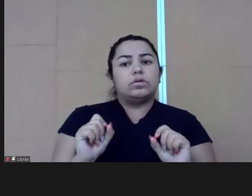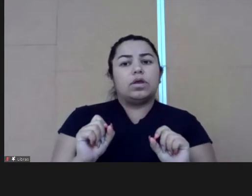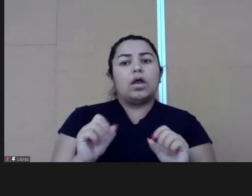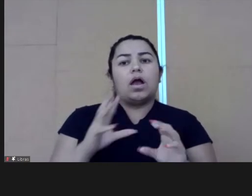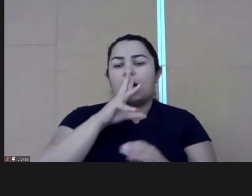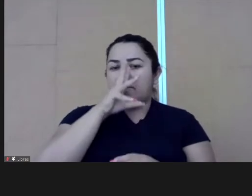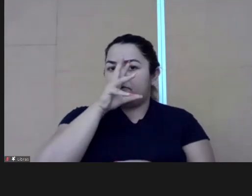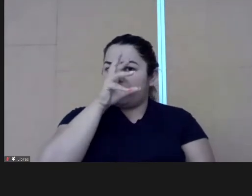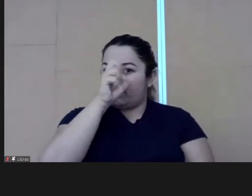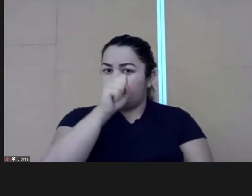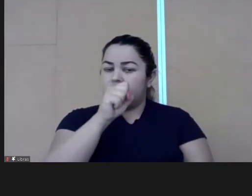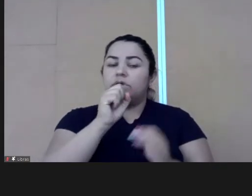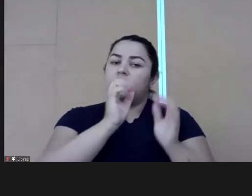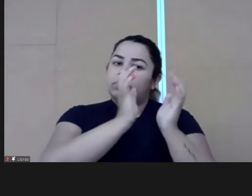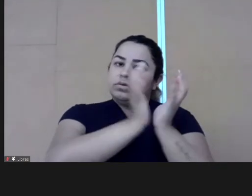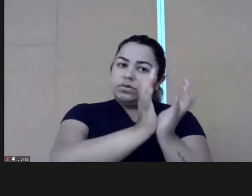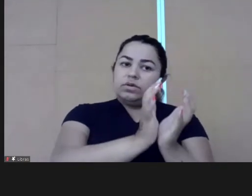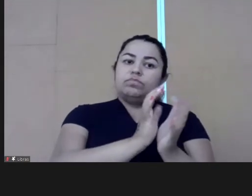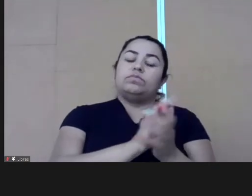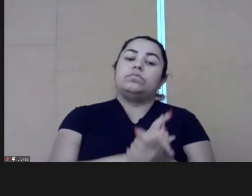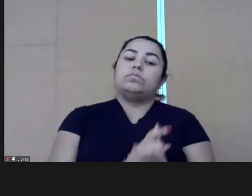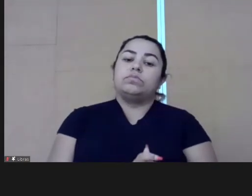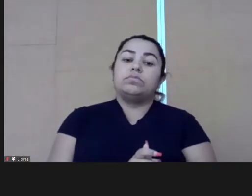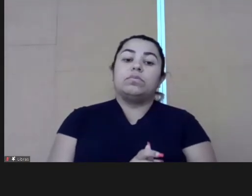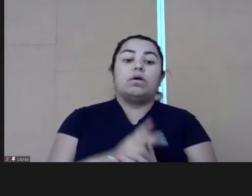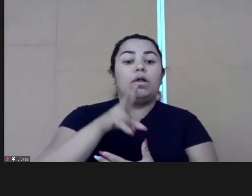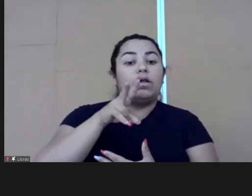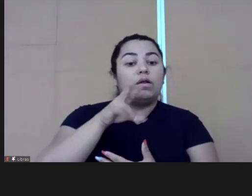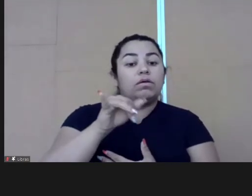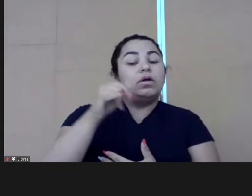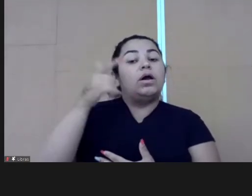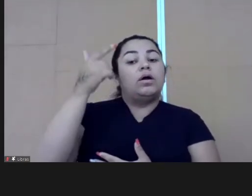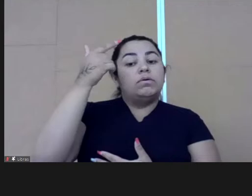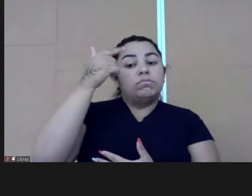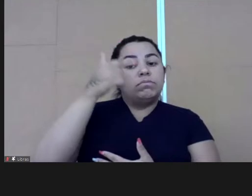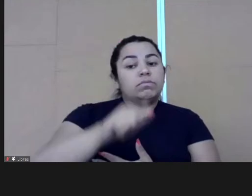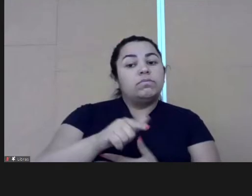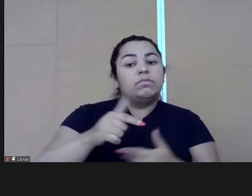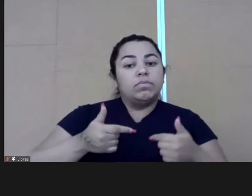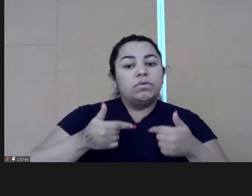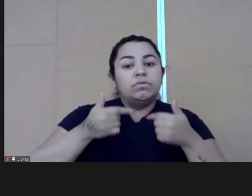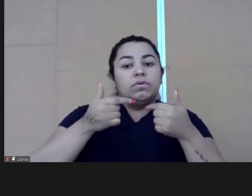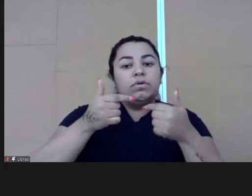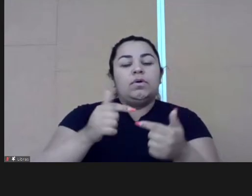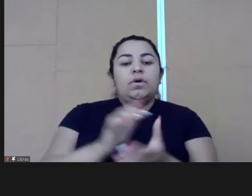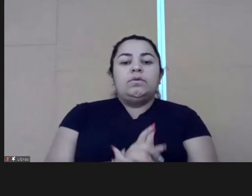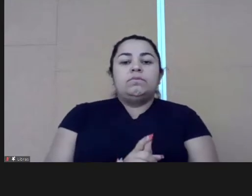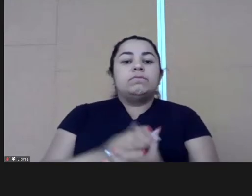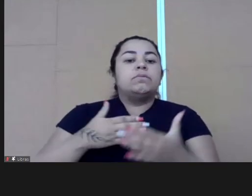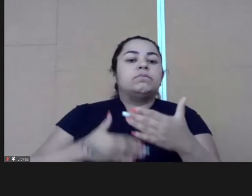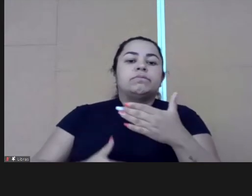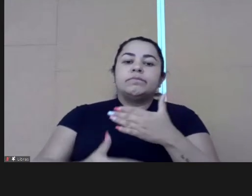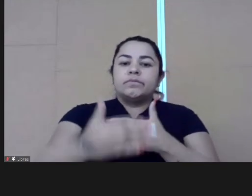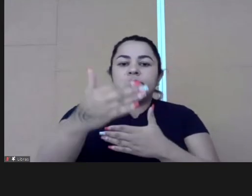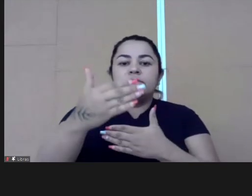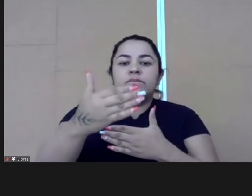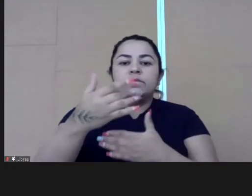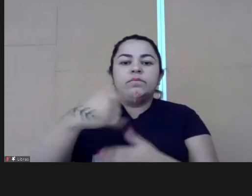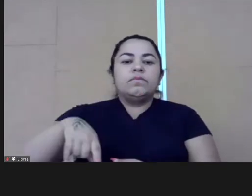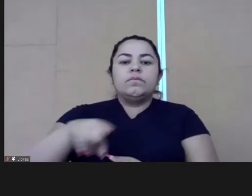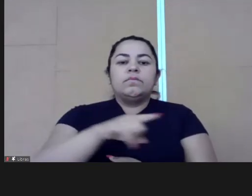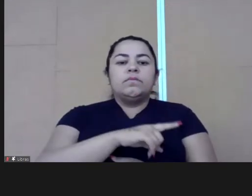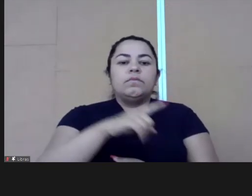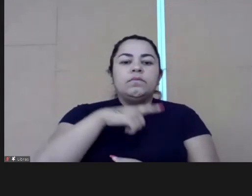leaderships. So the strength of this network is what will be able to deal with these challenges